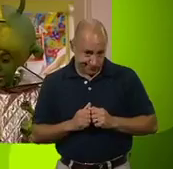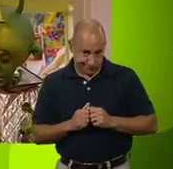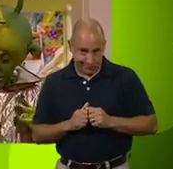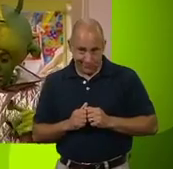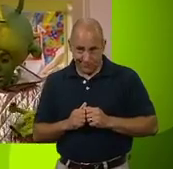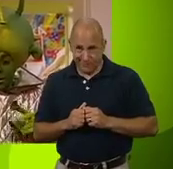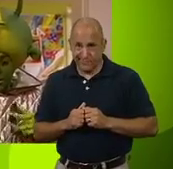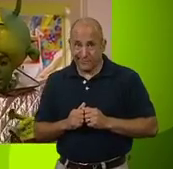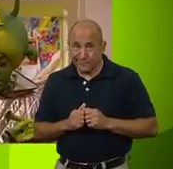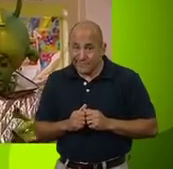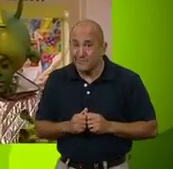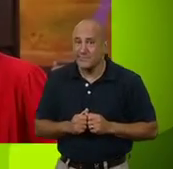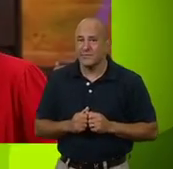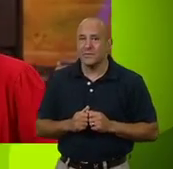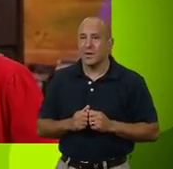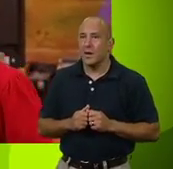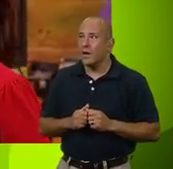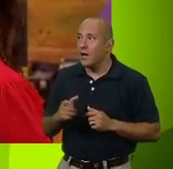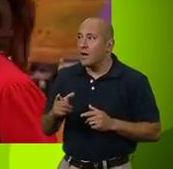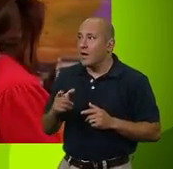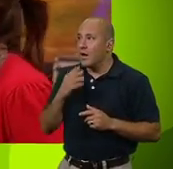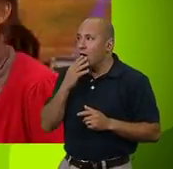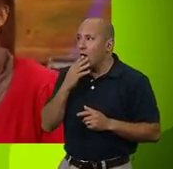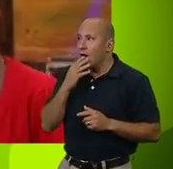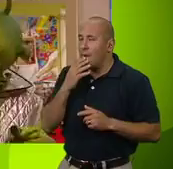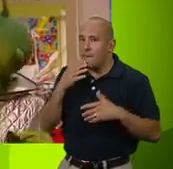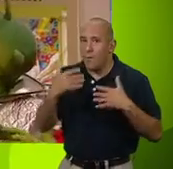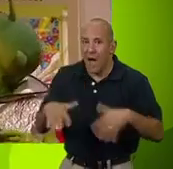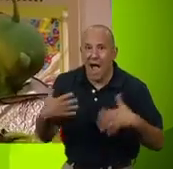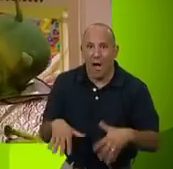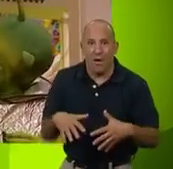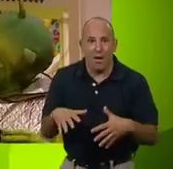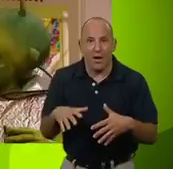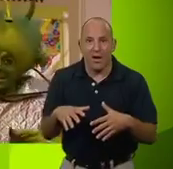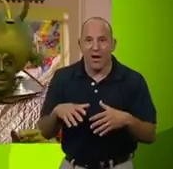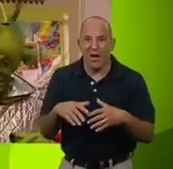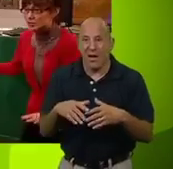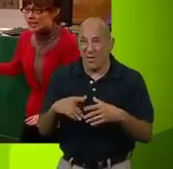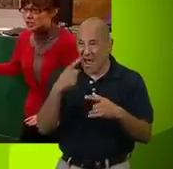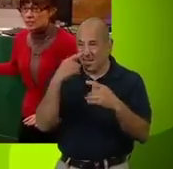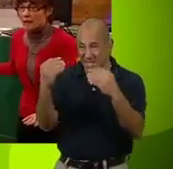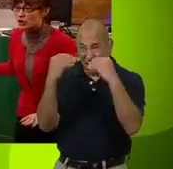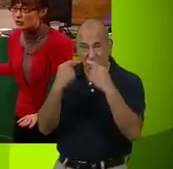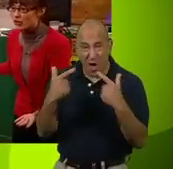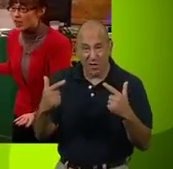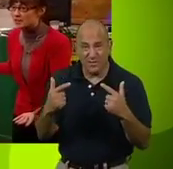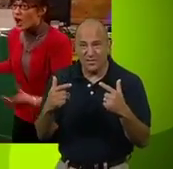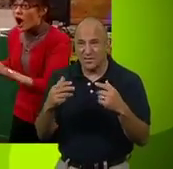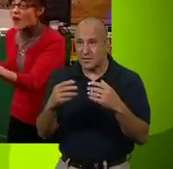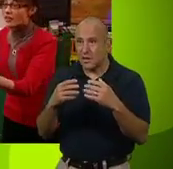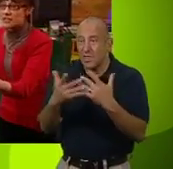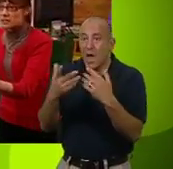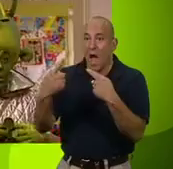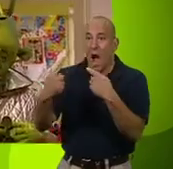Um... Yes. This is amazing! There's so much you could teach us about the universe.